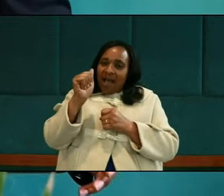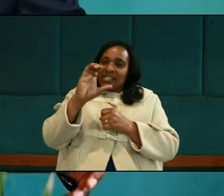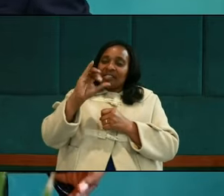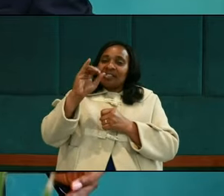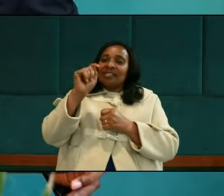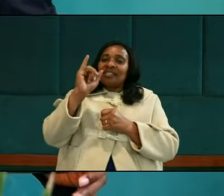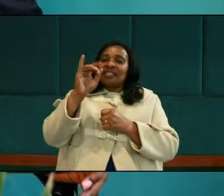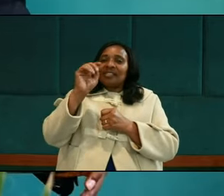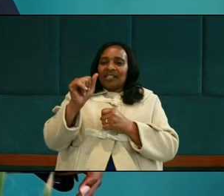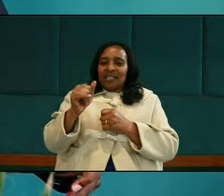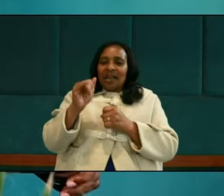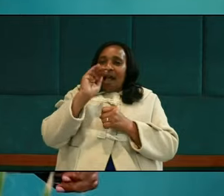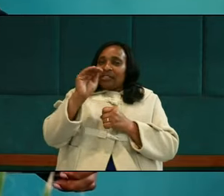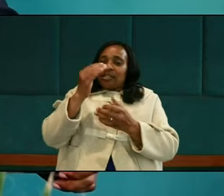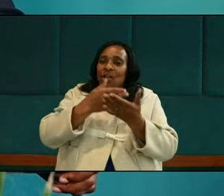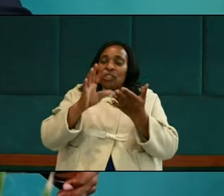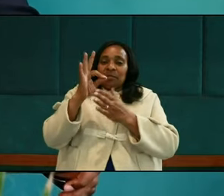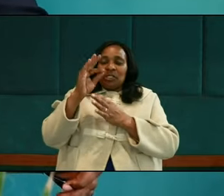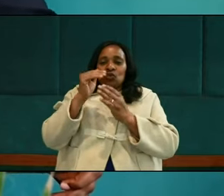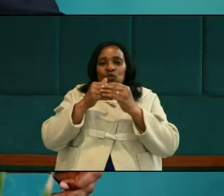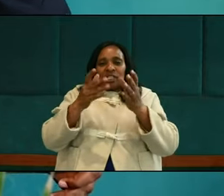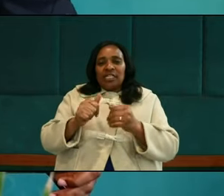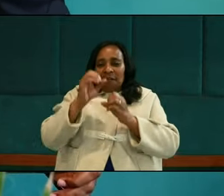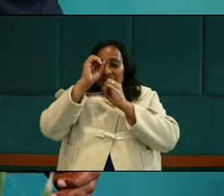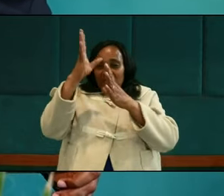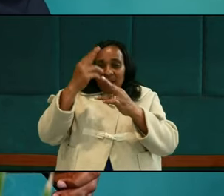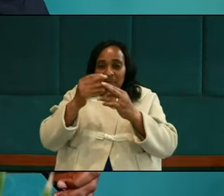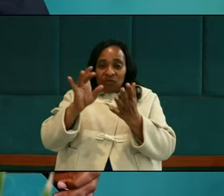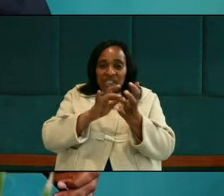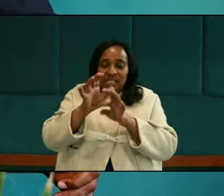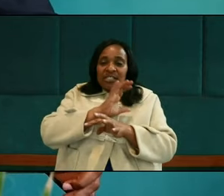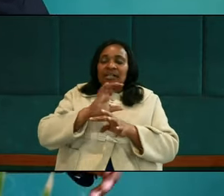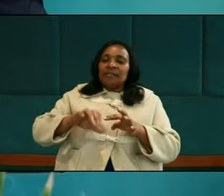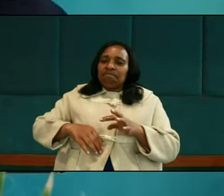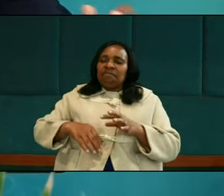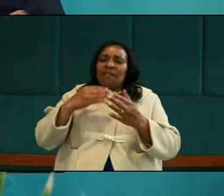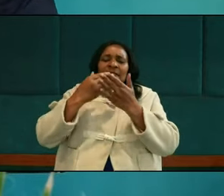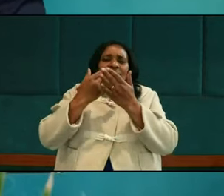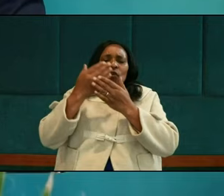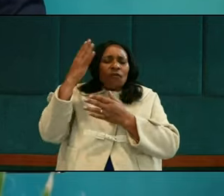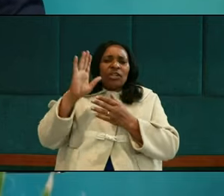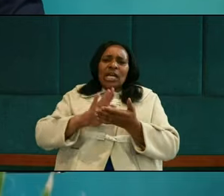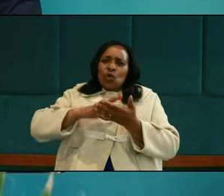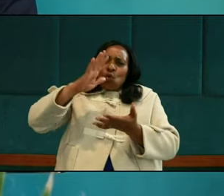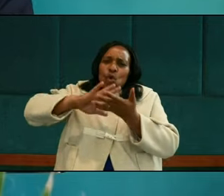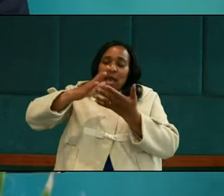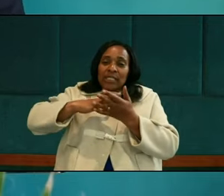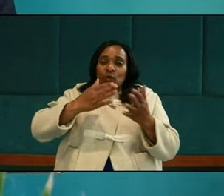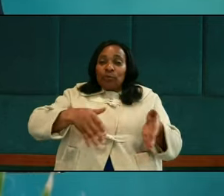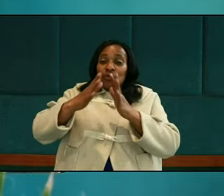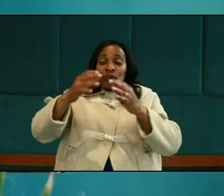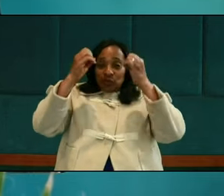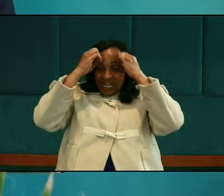Spirit now to lead us as we study. Father, in the name of Jesus, thank you for the glorious privilege to